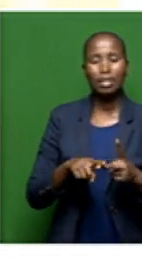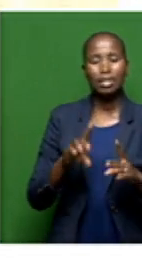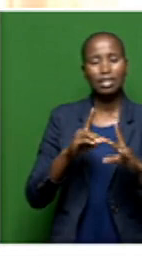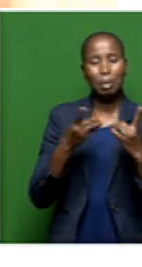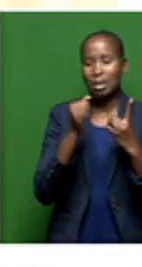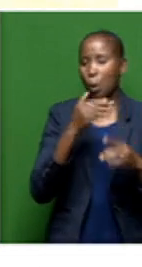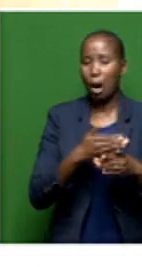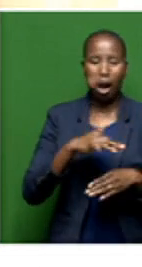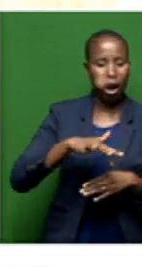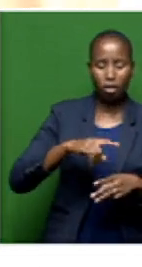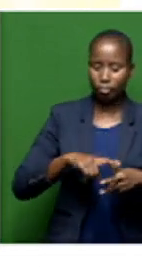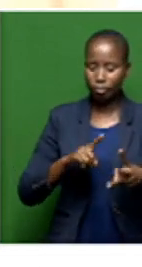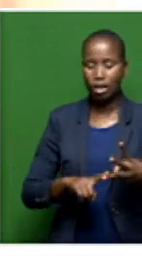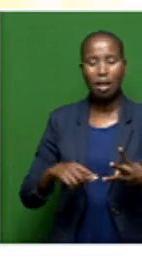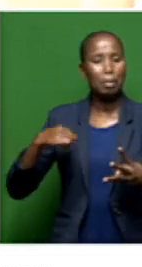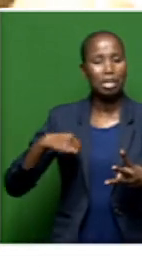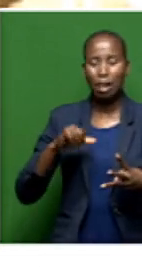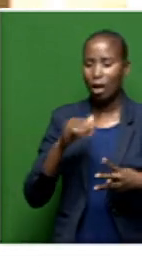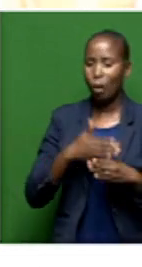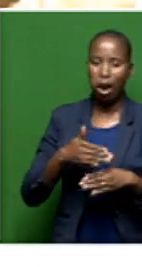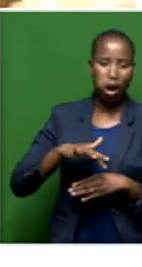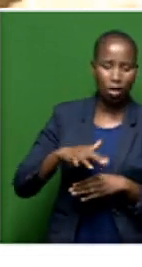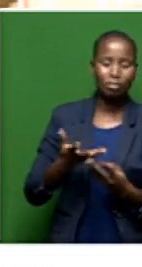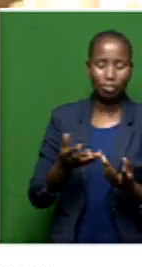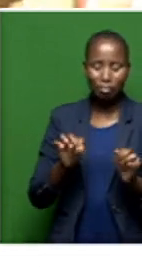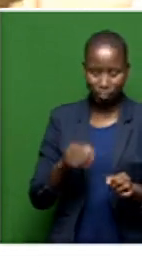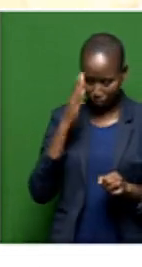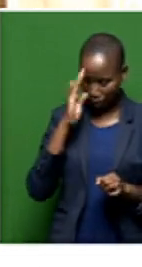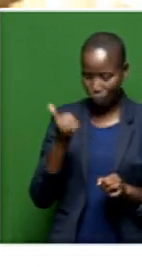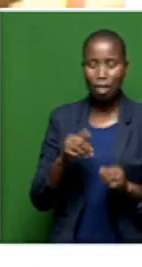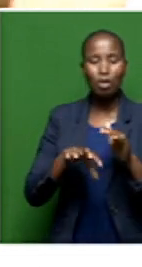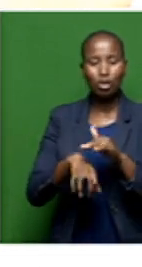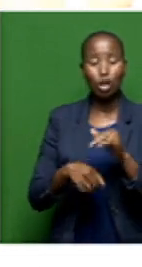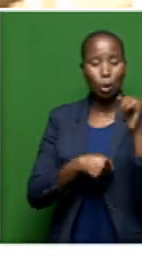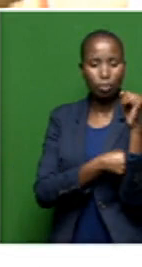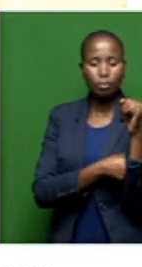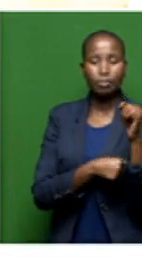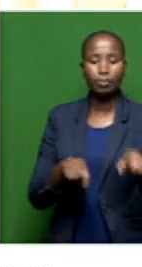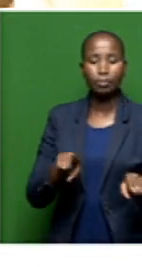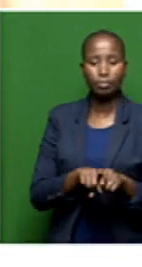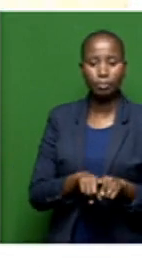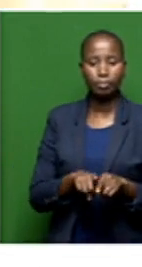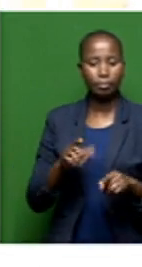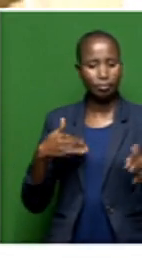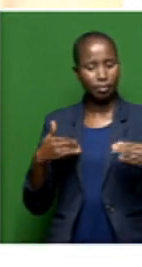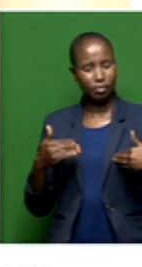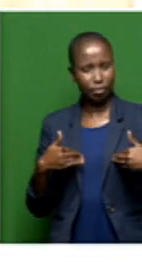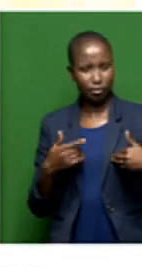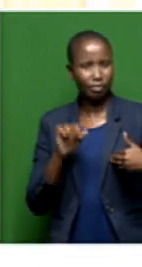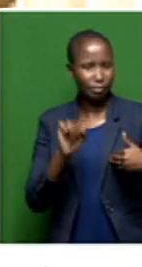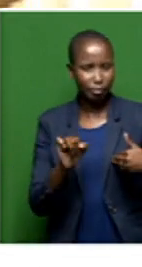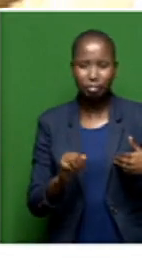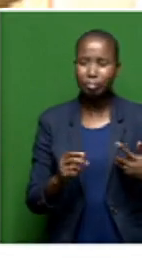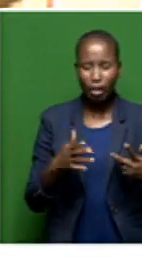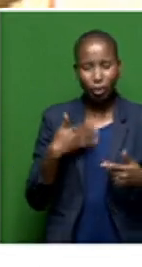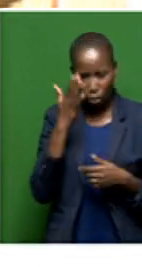performance of municipalities. And we know that the provincial office is also really being under administration. We would get